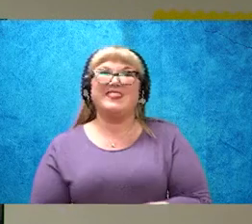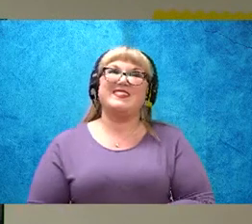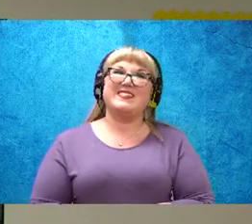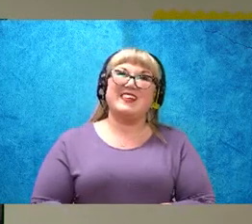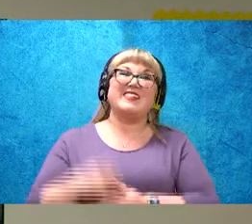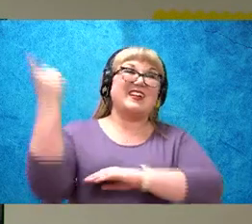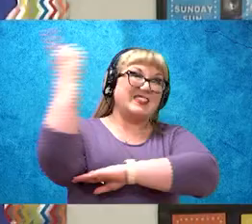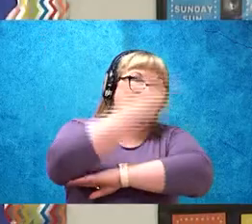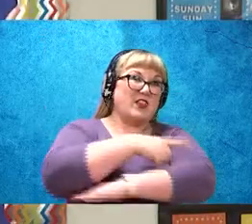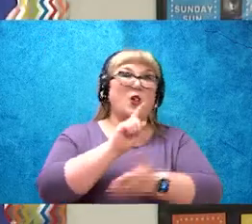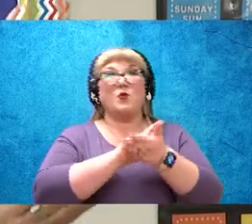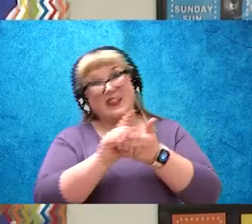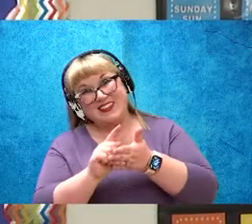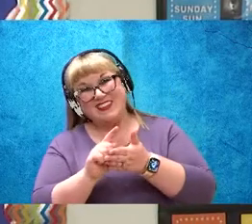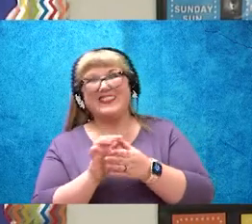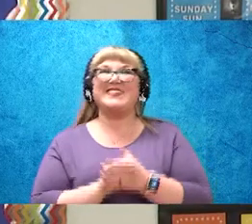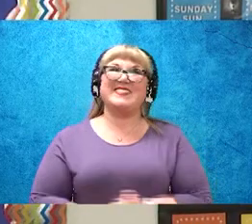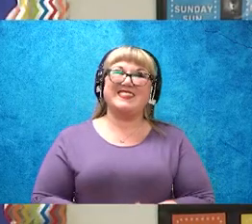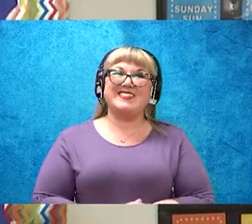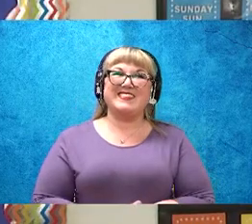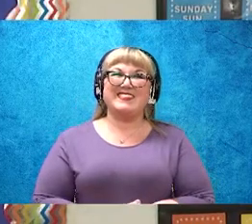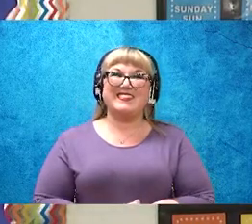The Days of the Week.